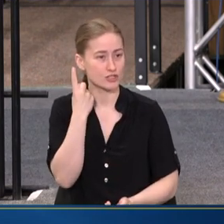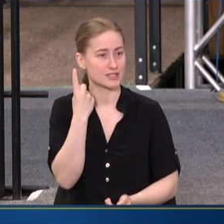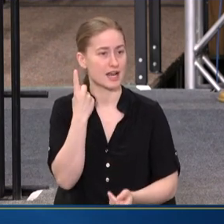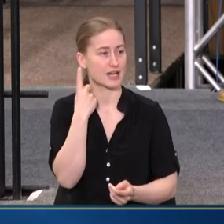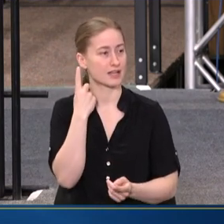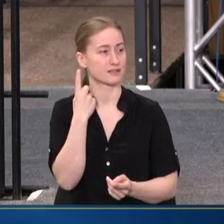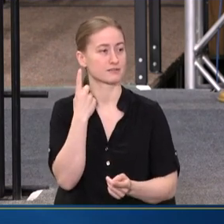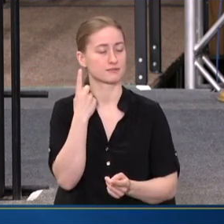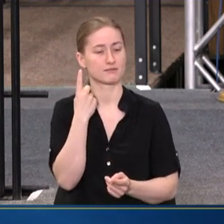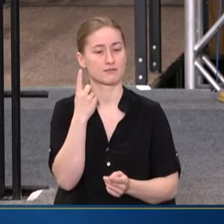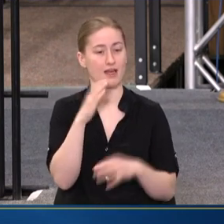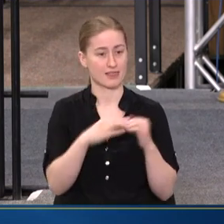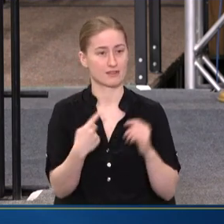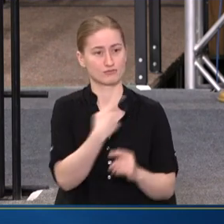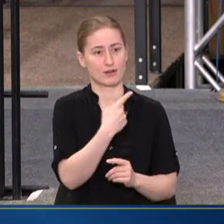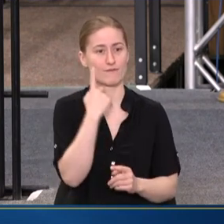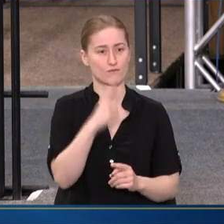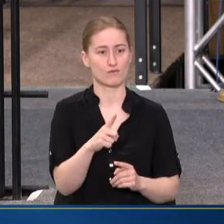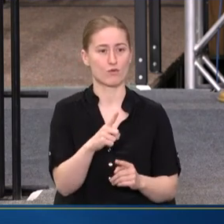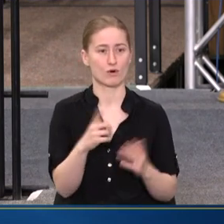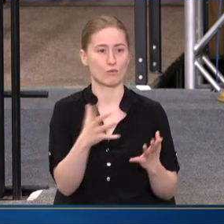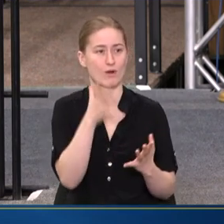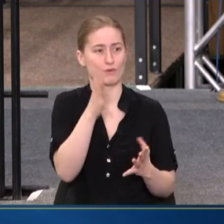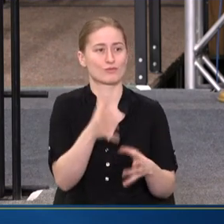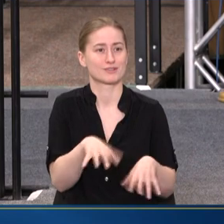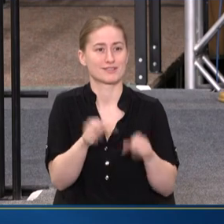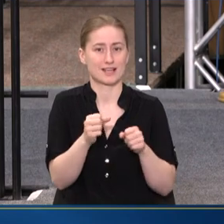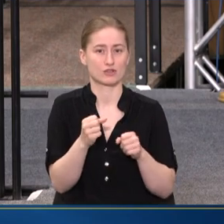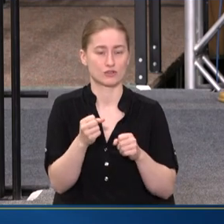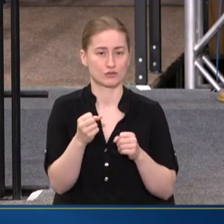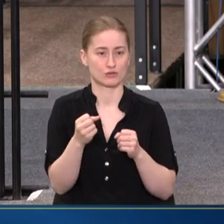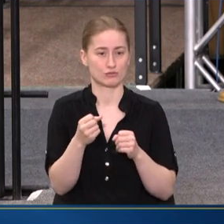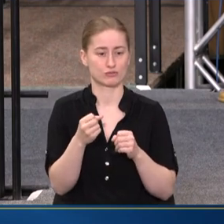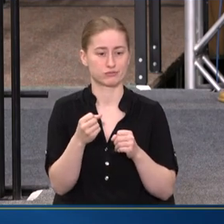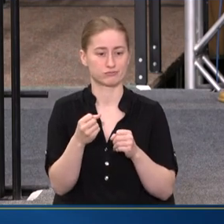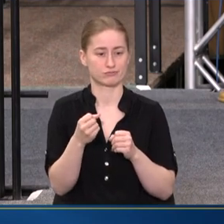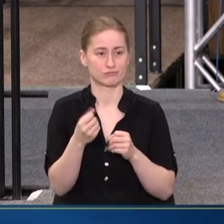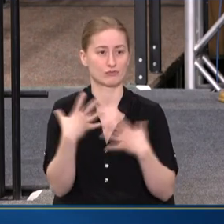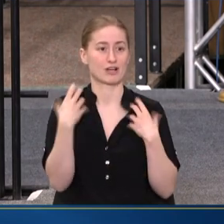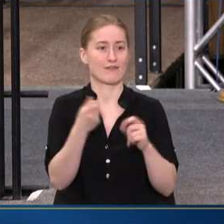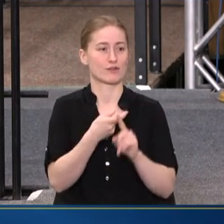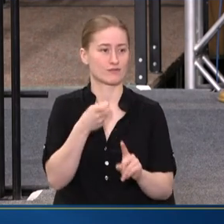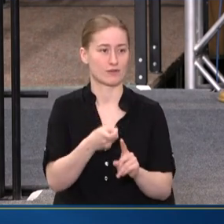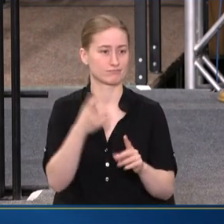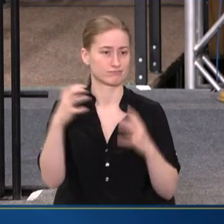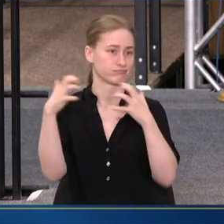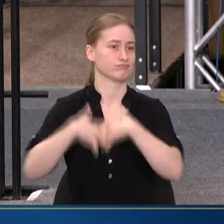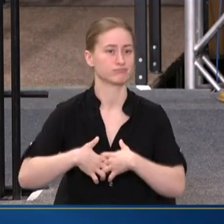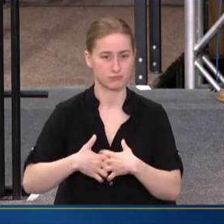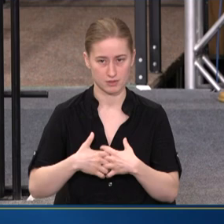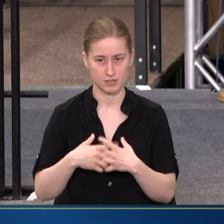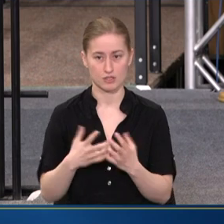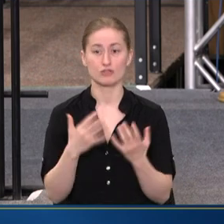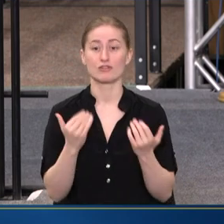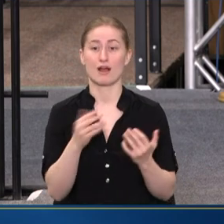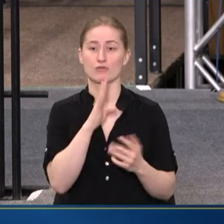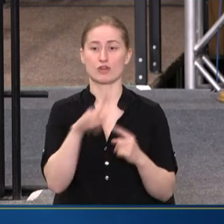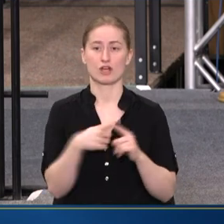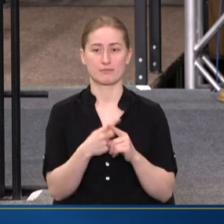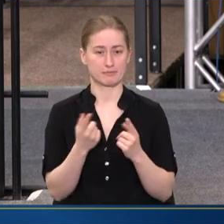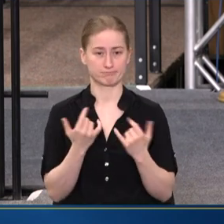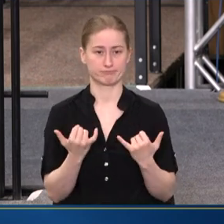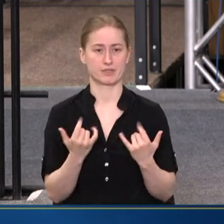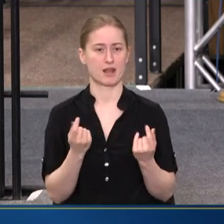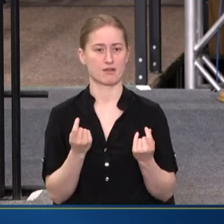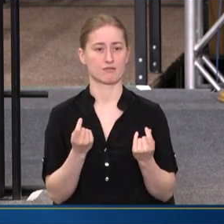EMERGENCY AND WHAT IT TAKES TO REPLENISH OUR RANKS. AND THAT'S WHY WE'RE HERE TODAY TO TALK ABOUT THE STEPS WE'RE TAKING